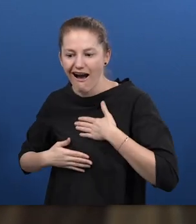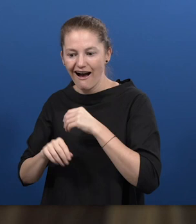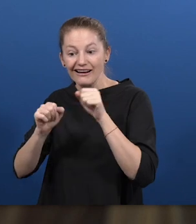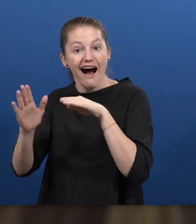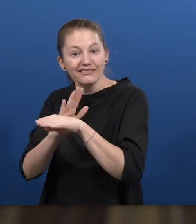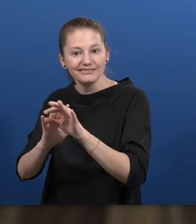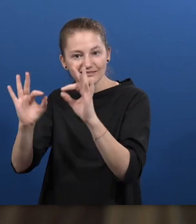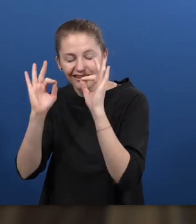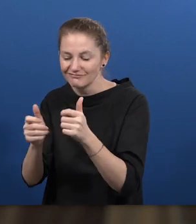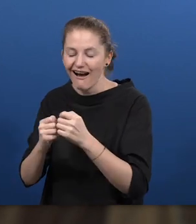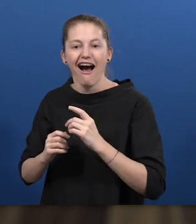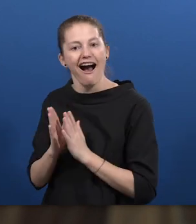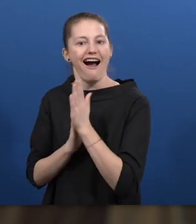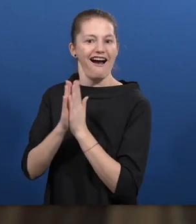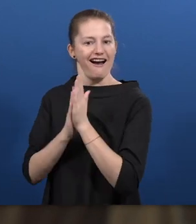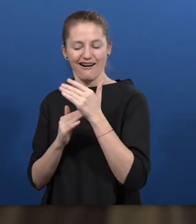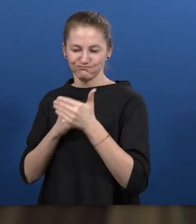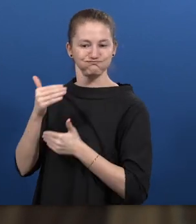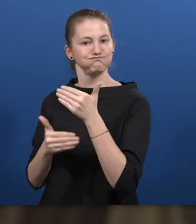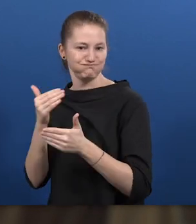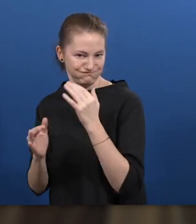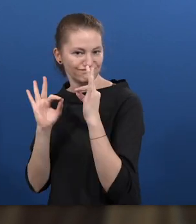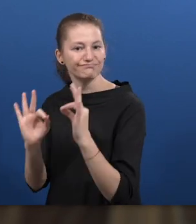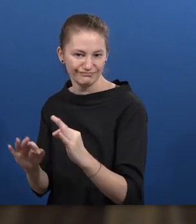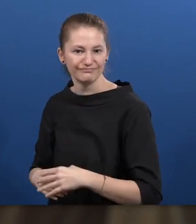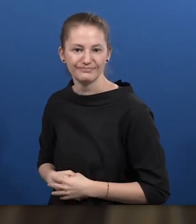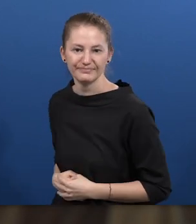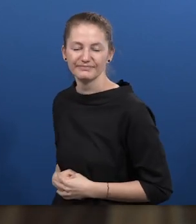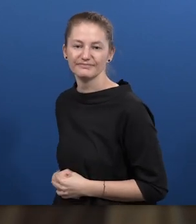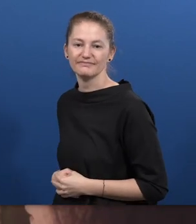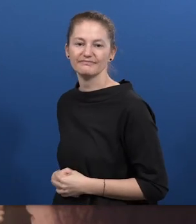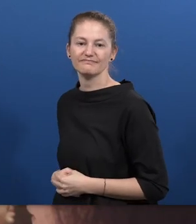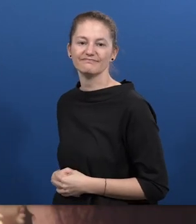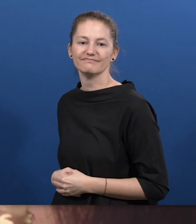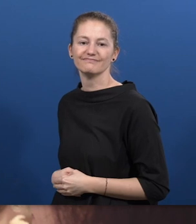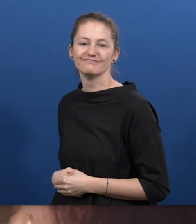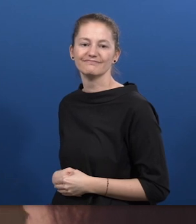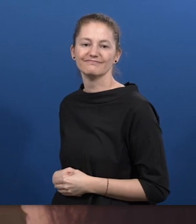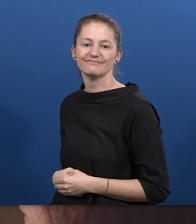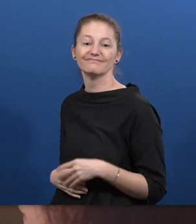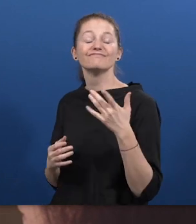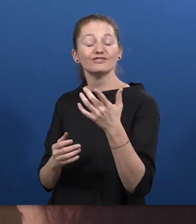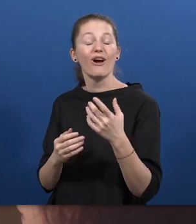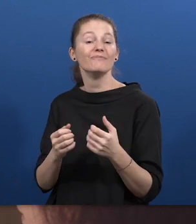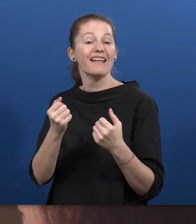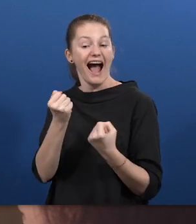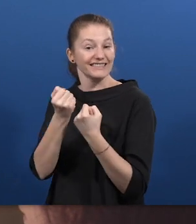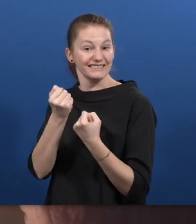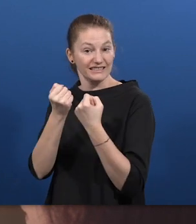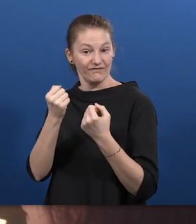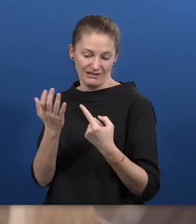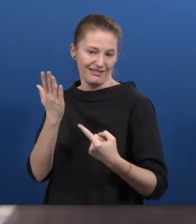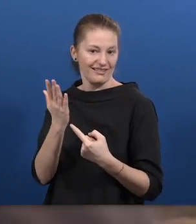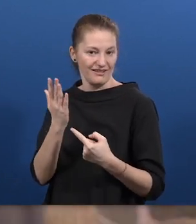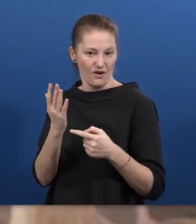and assistive technology is in itself incredibly motivating. Assistive technology can decide whether